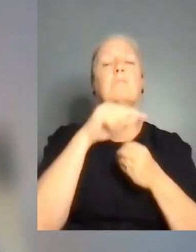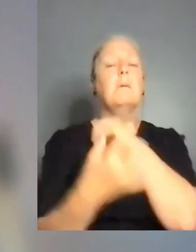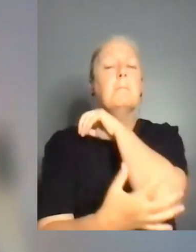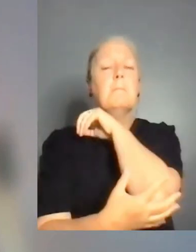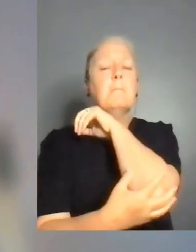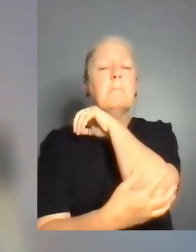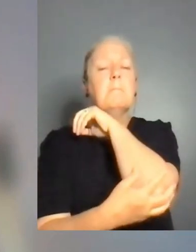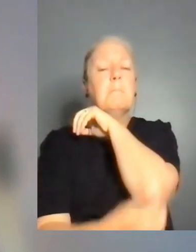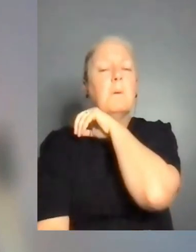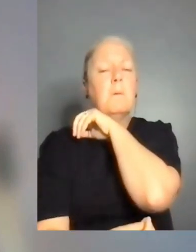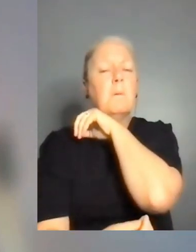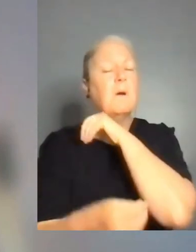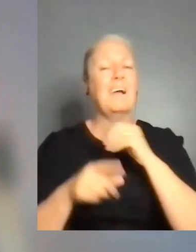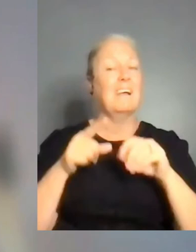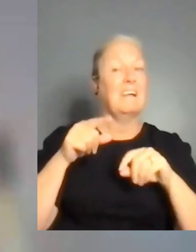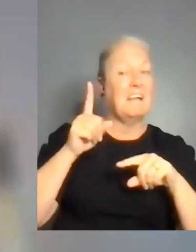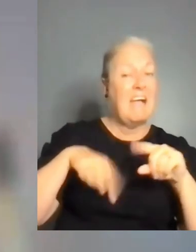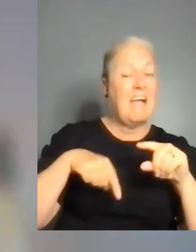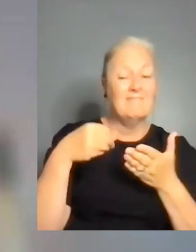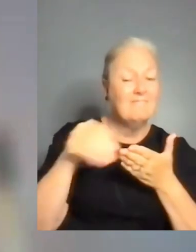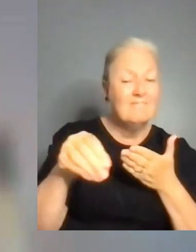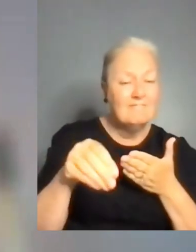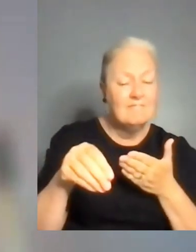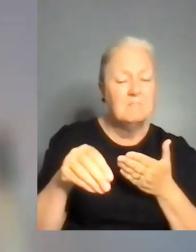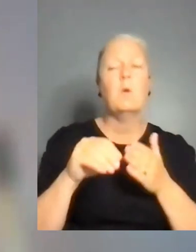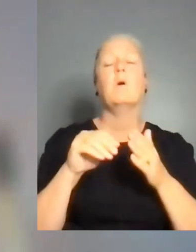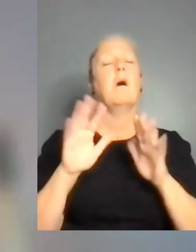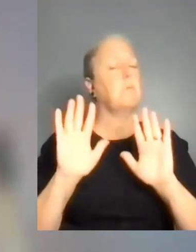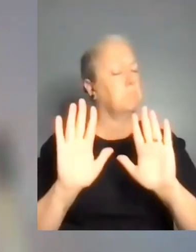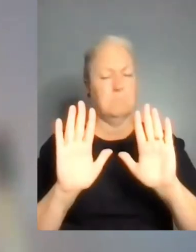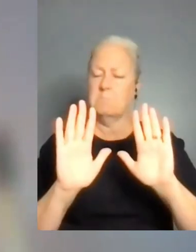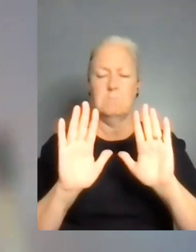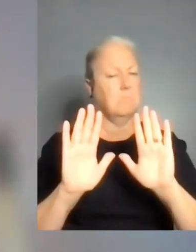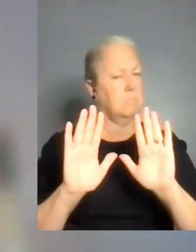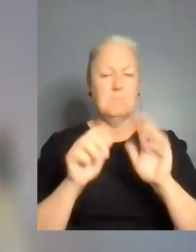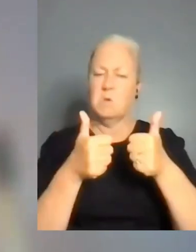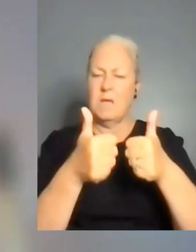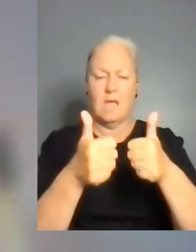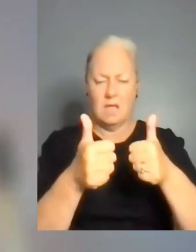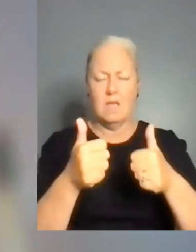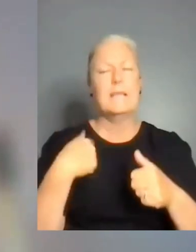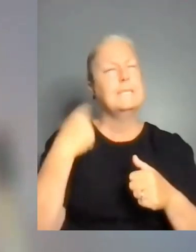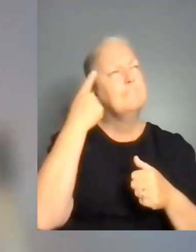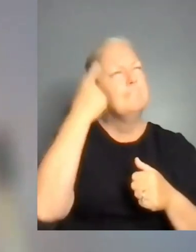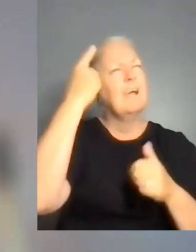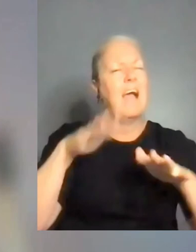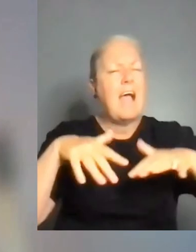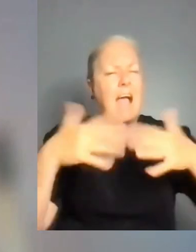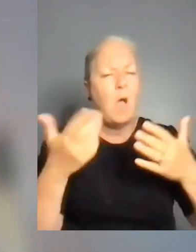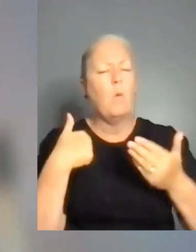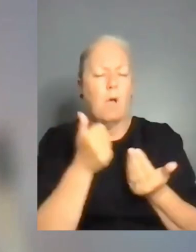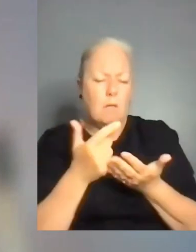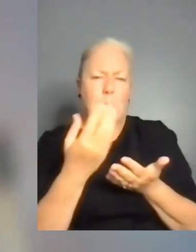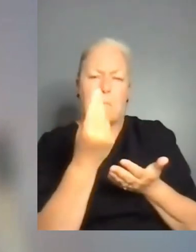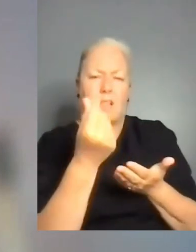also do fundraising together. So we will also take that up in the first dialogue with partners.